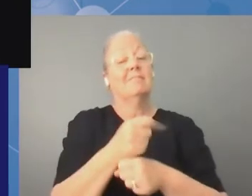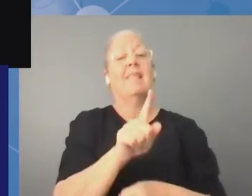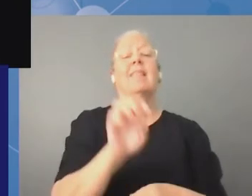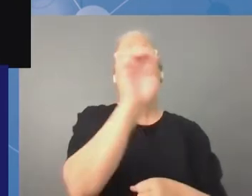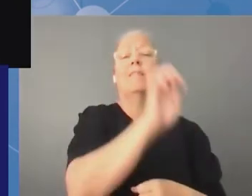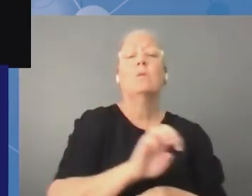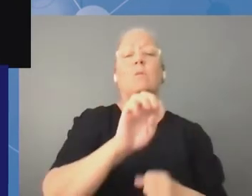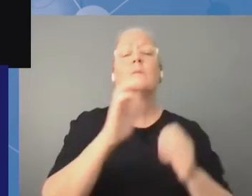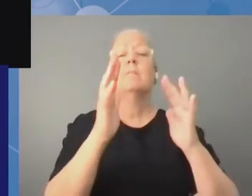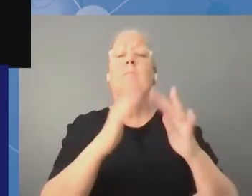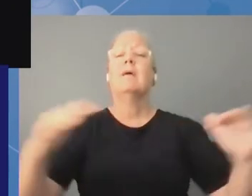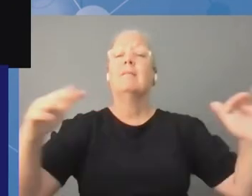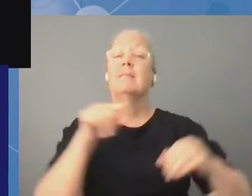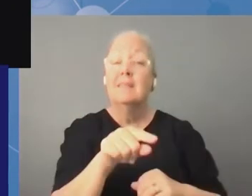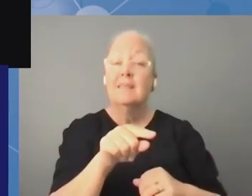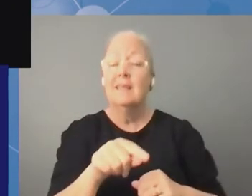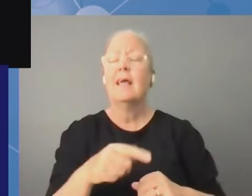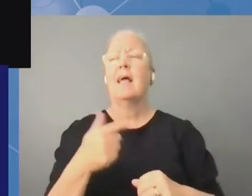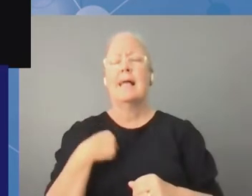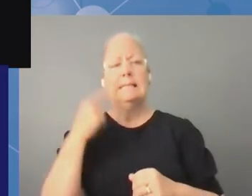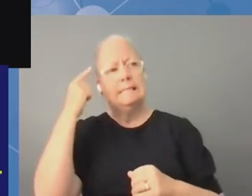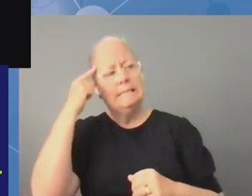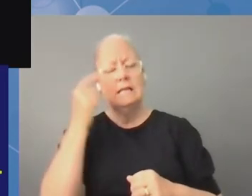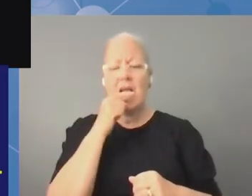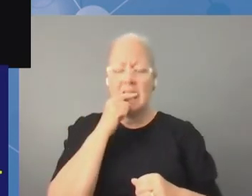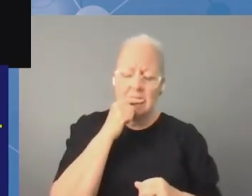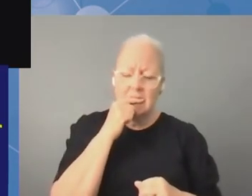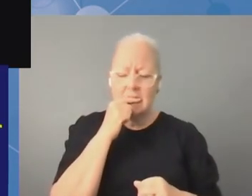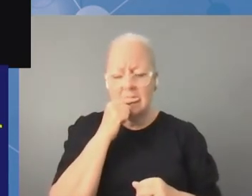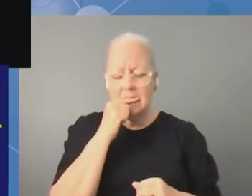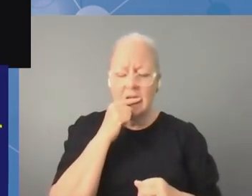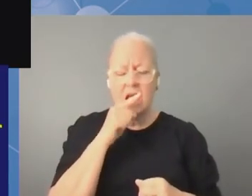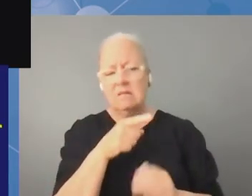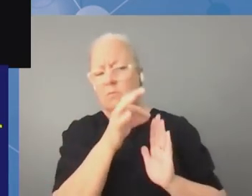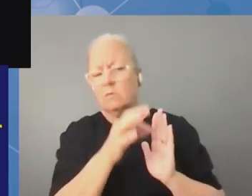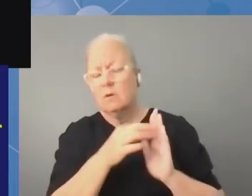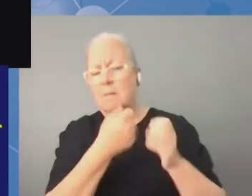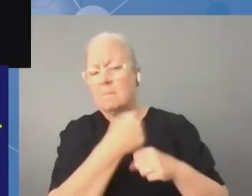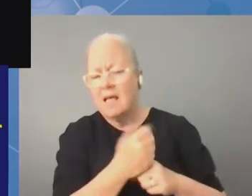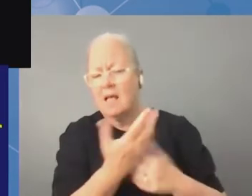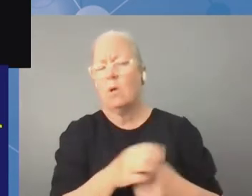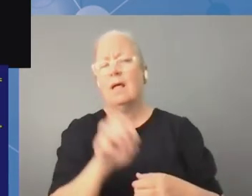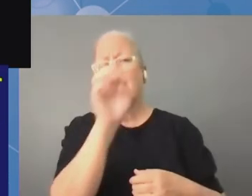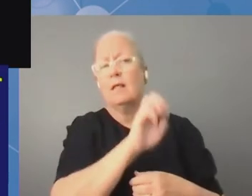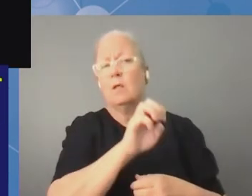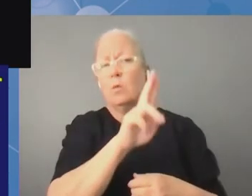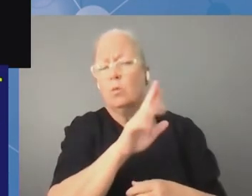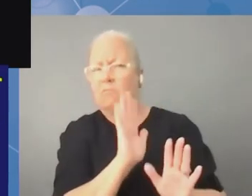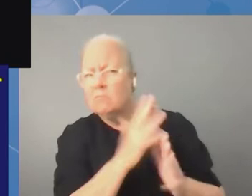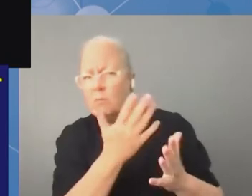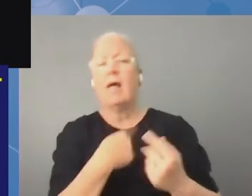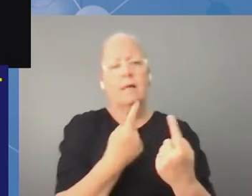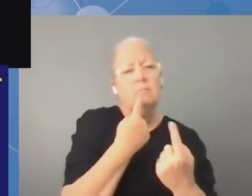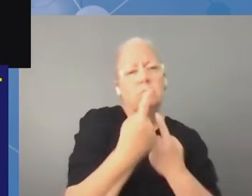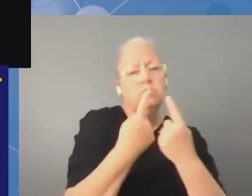shared our common concerns about policy making on the european union level and we